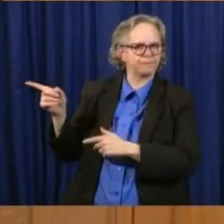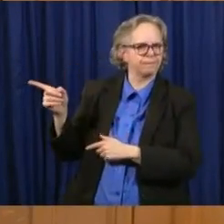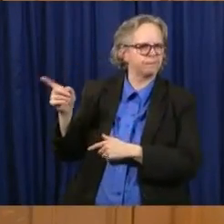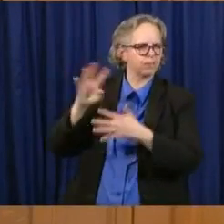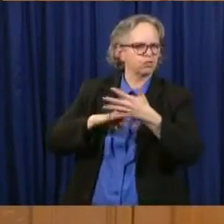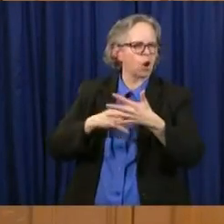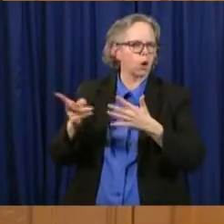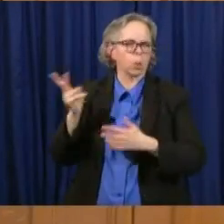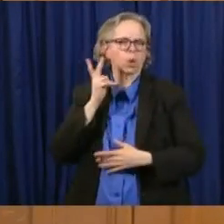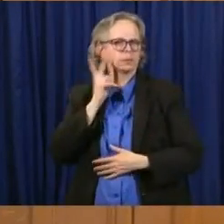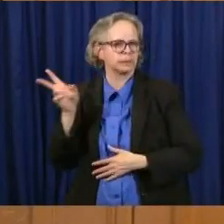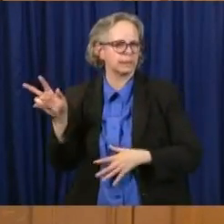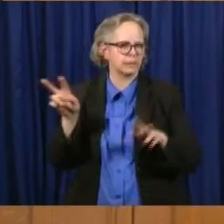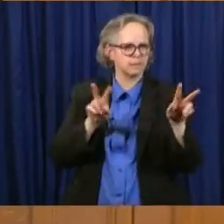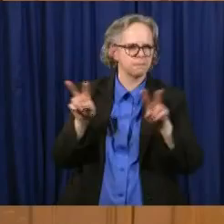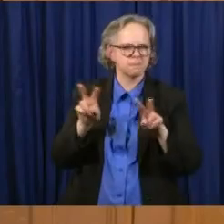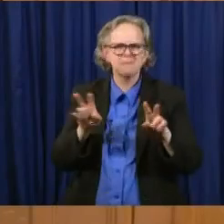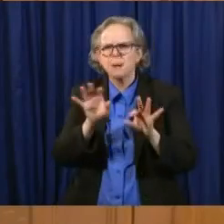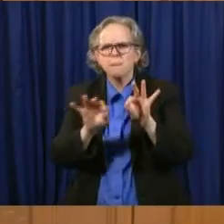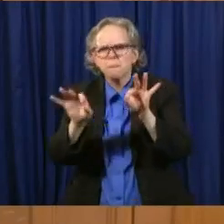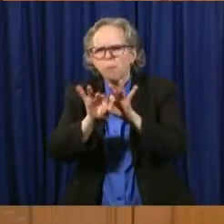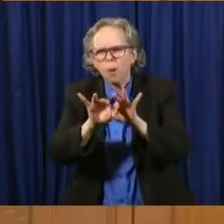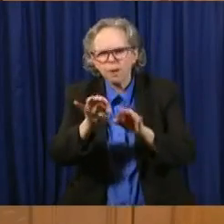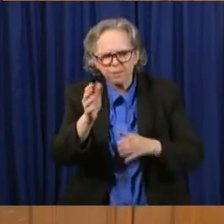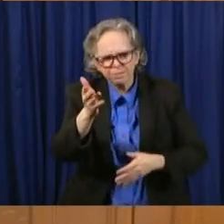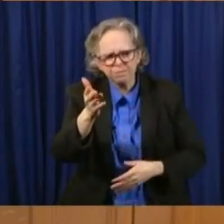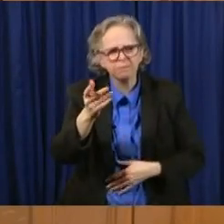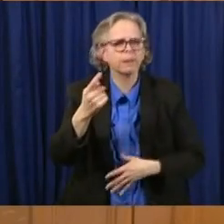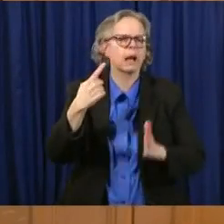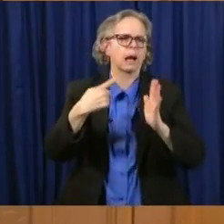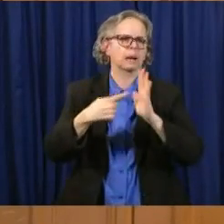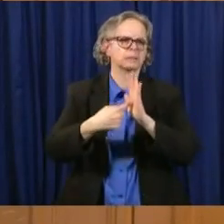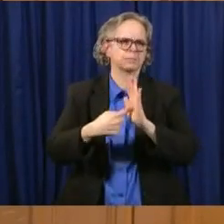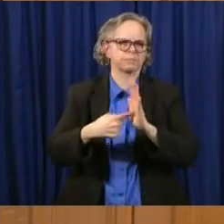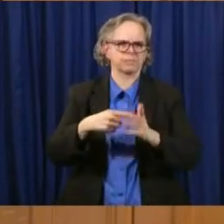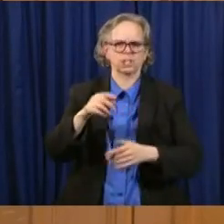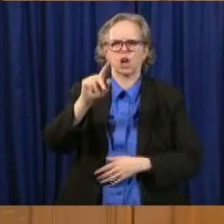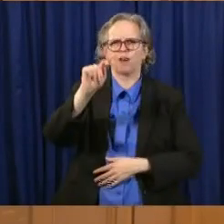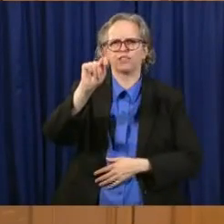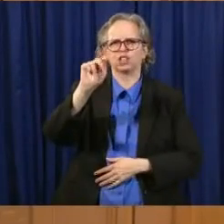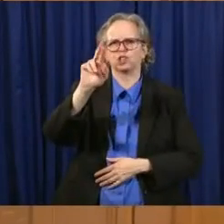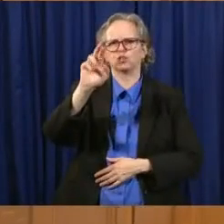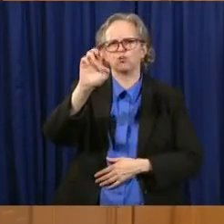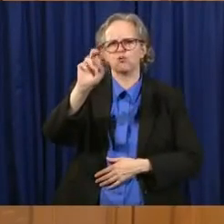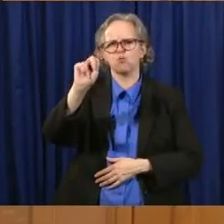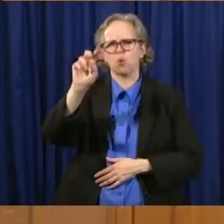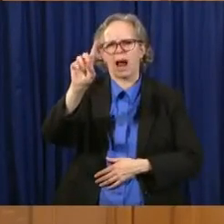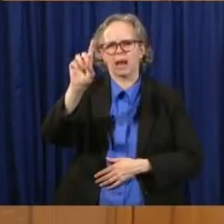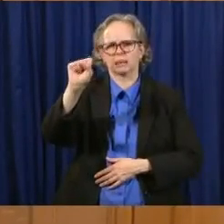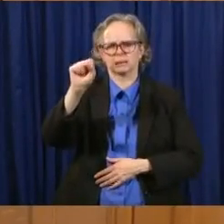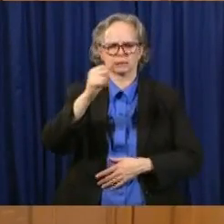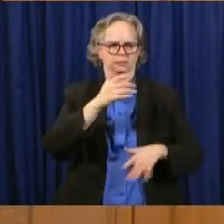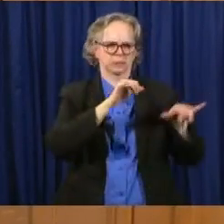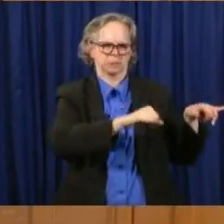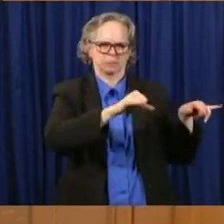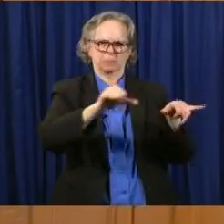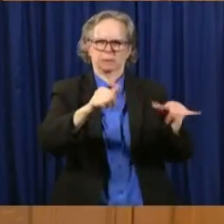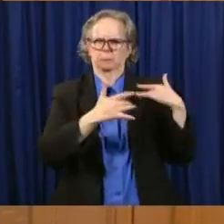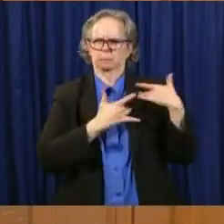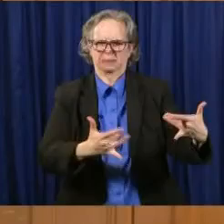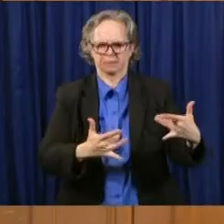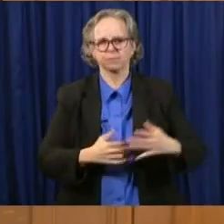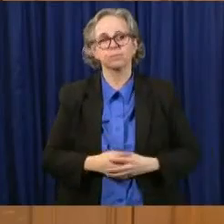important for us is following trends. And I'll tell you why here. First of all, we made a commitment